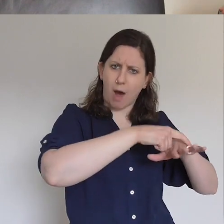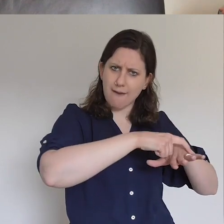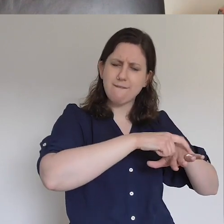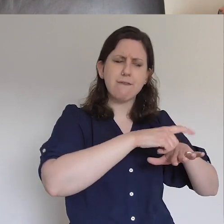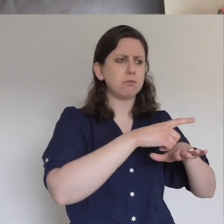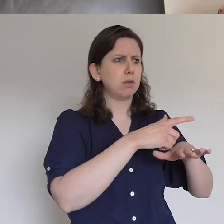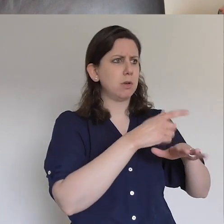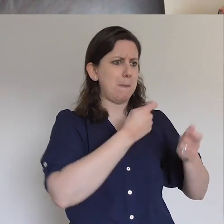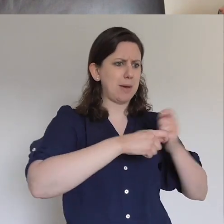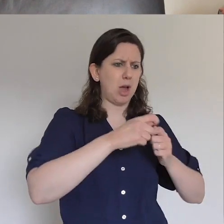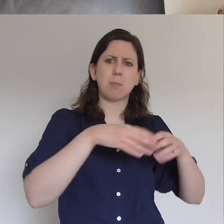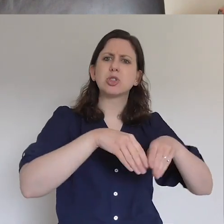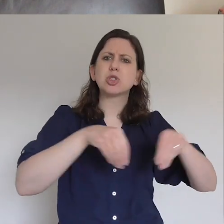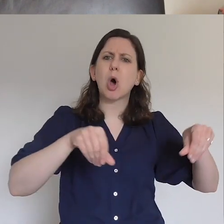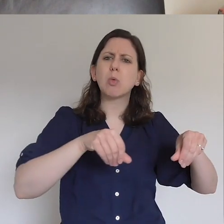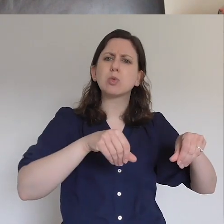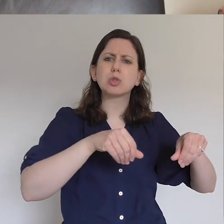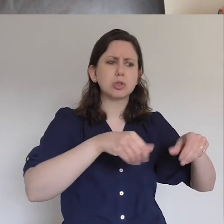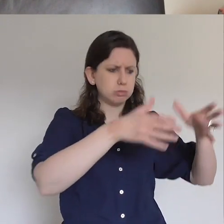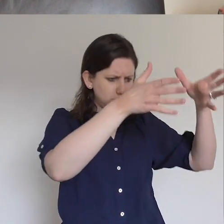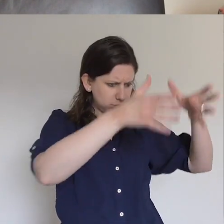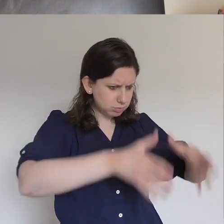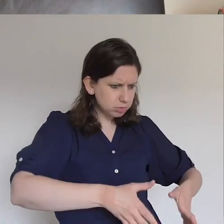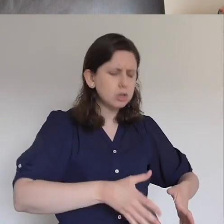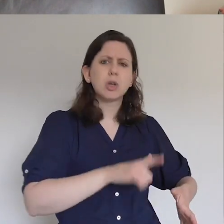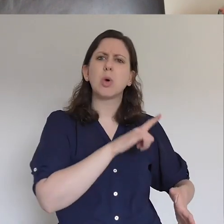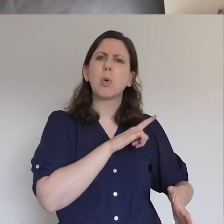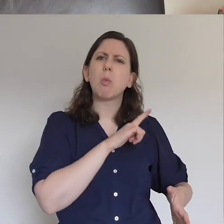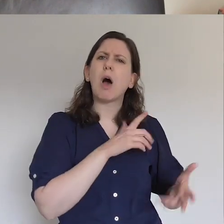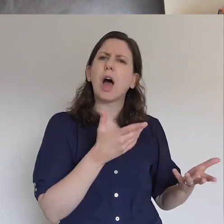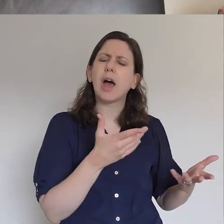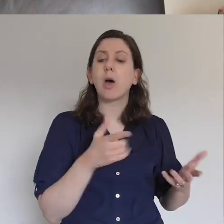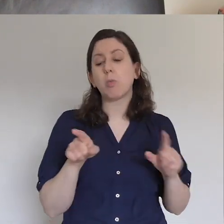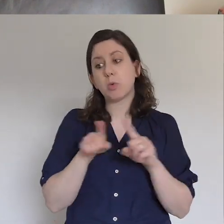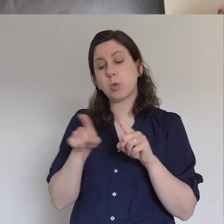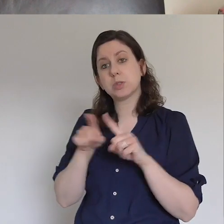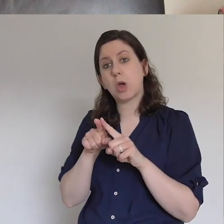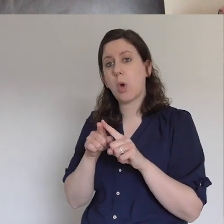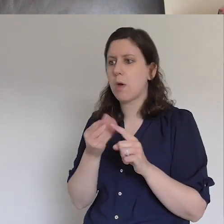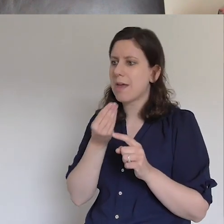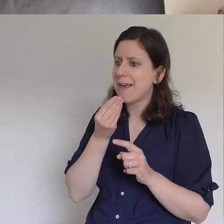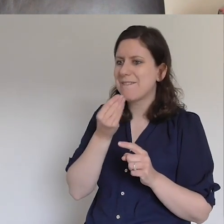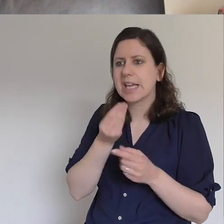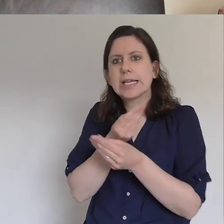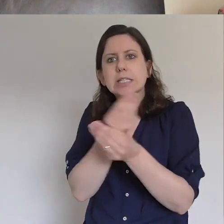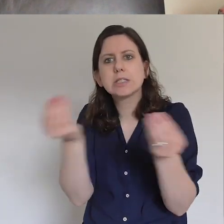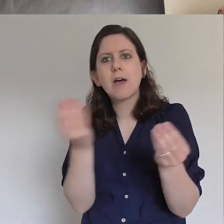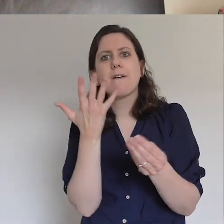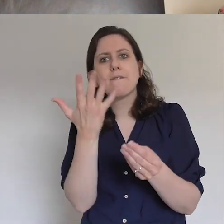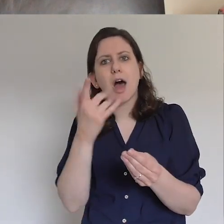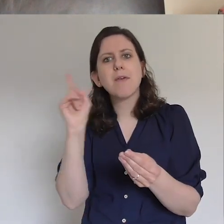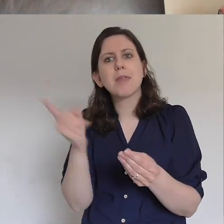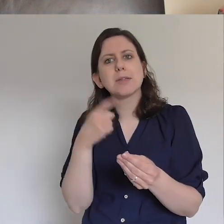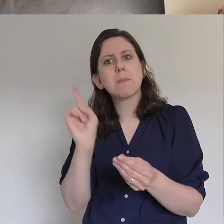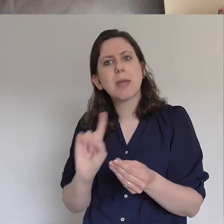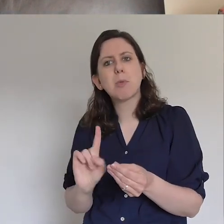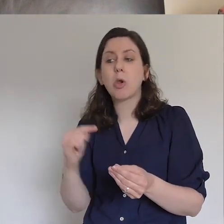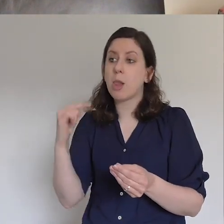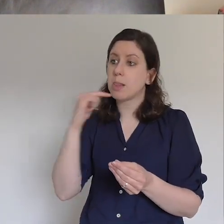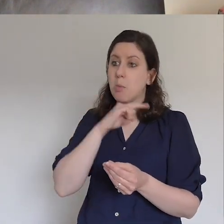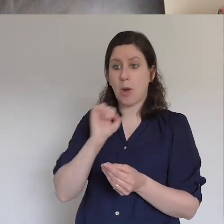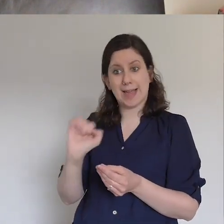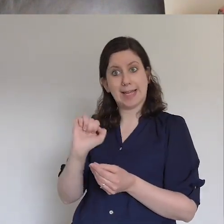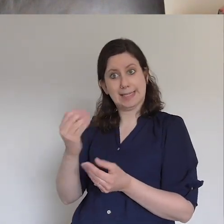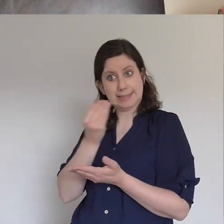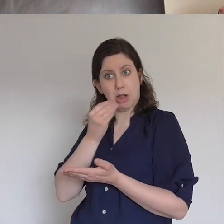Yeah, that was cool. Why salt and not pepper? I've always been fascinated by the theme of the 5,000. Little boy's lunch feeds a whole field. You know, and yet the little boy didn't want the lunch.